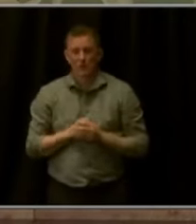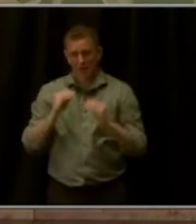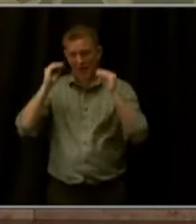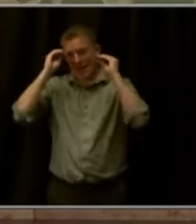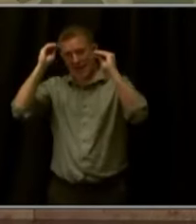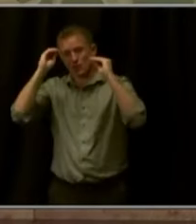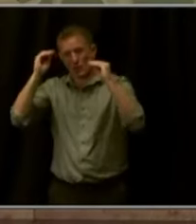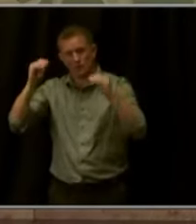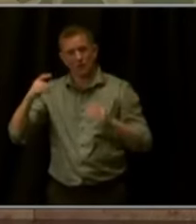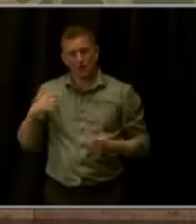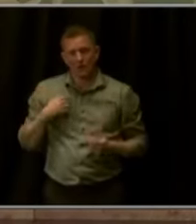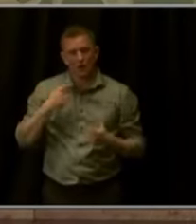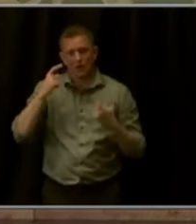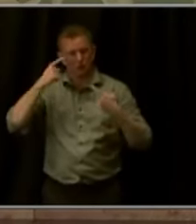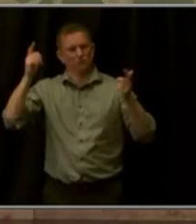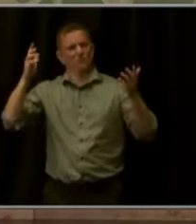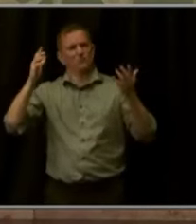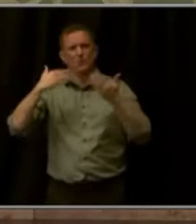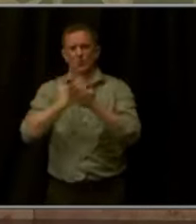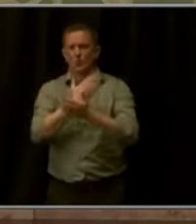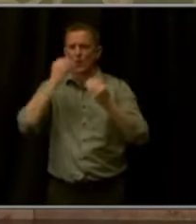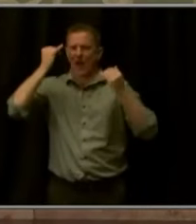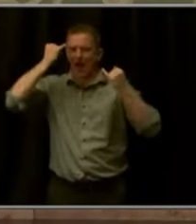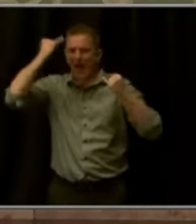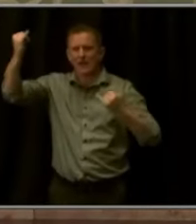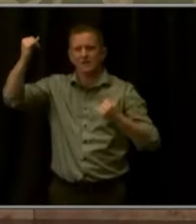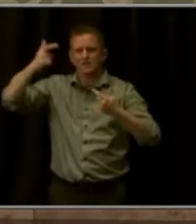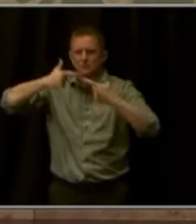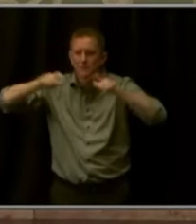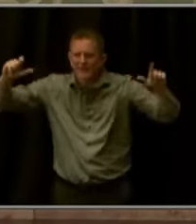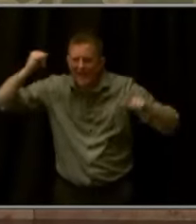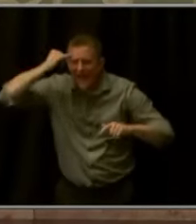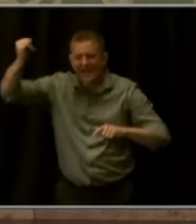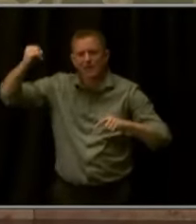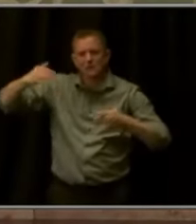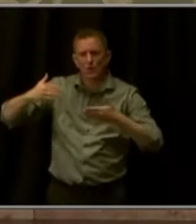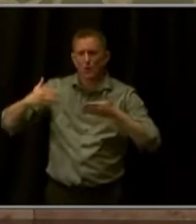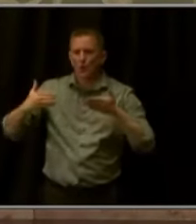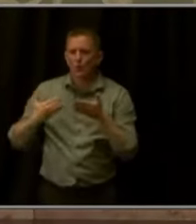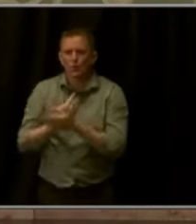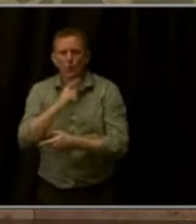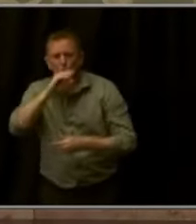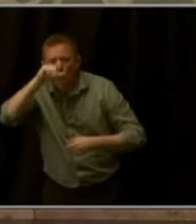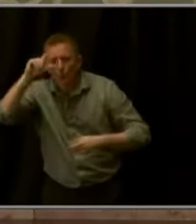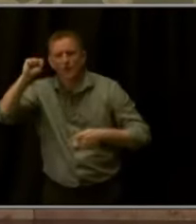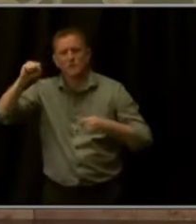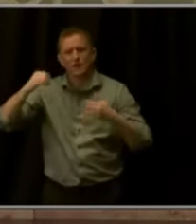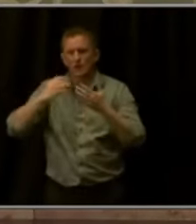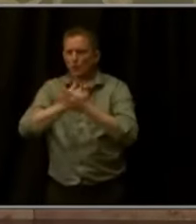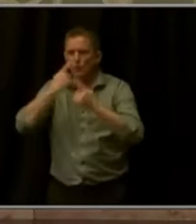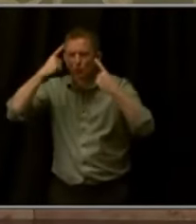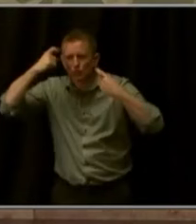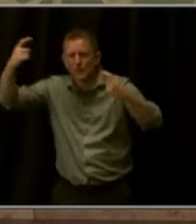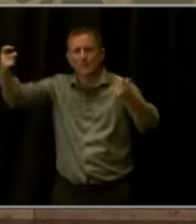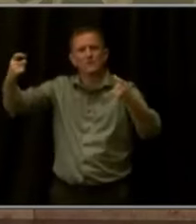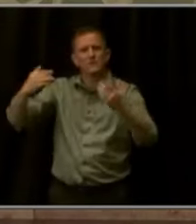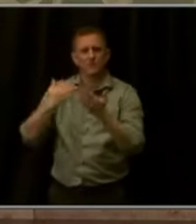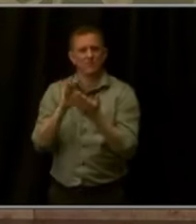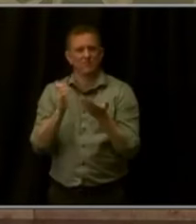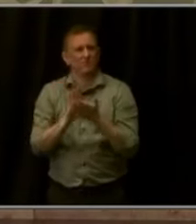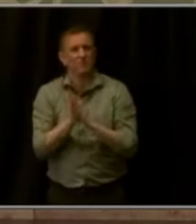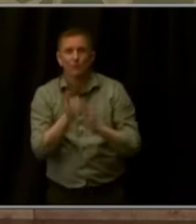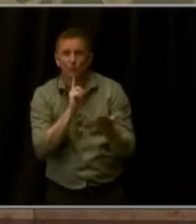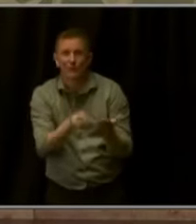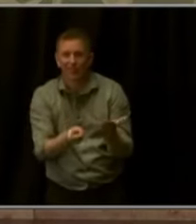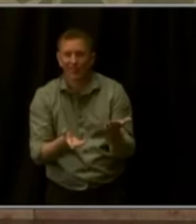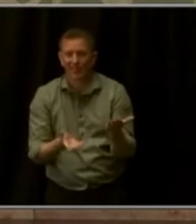invites us to dream big dreams and to give us the tools to turn those dreams into reality. Education, as you know, has long been a